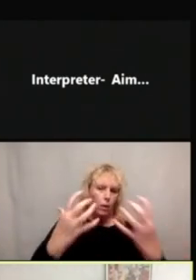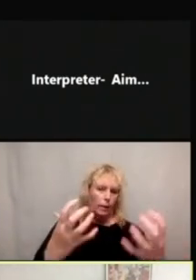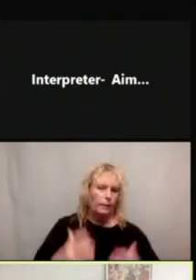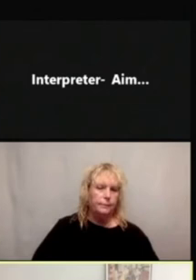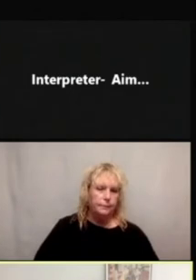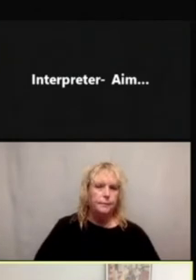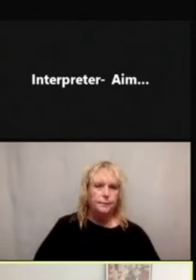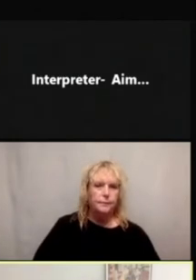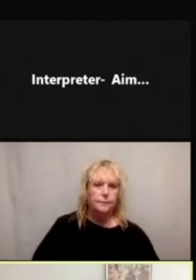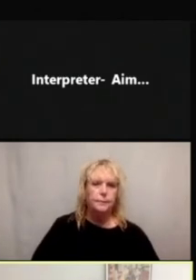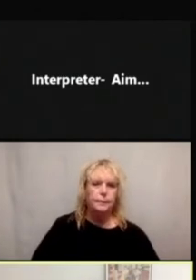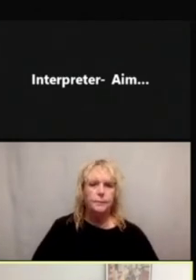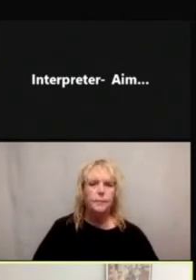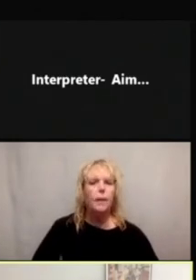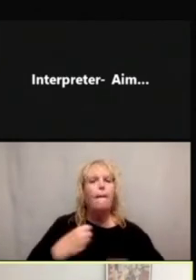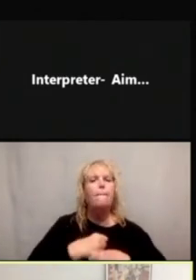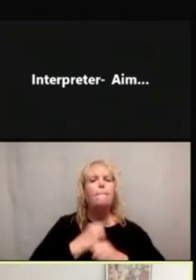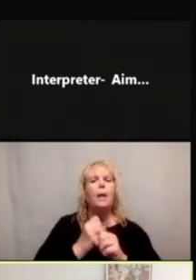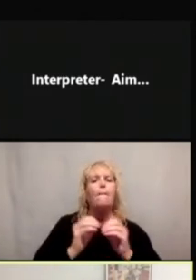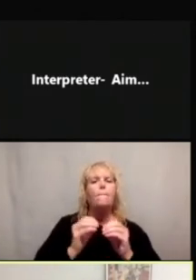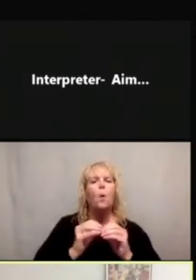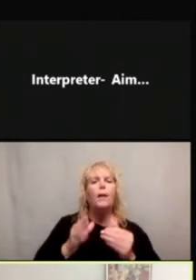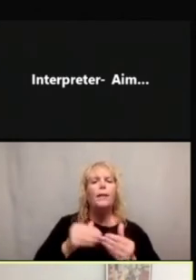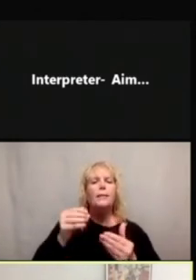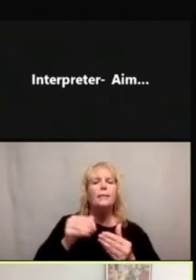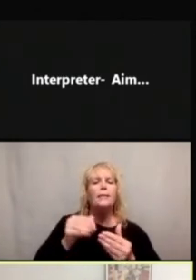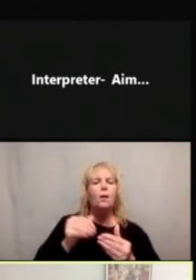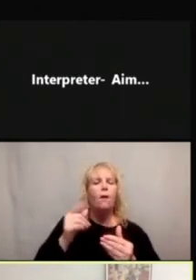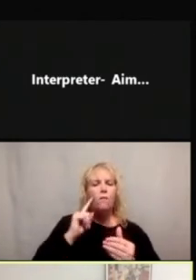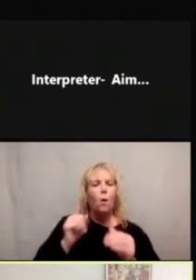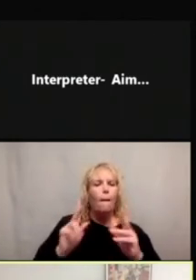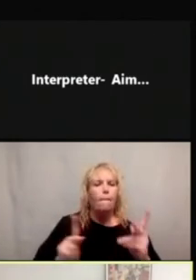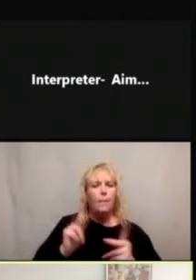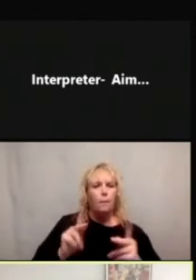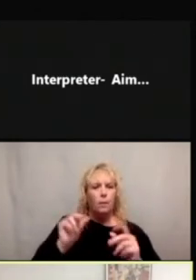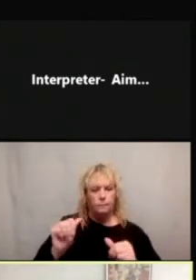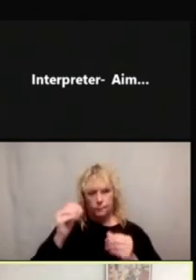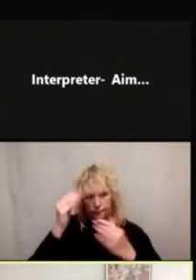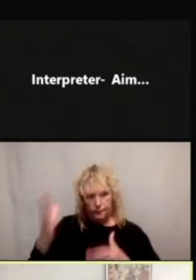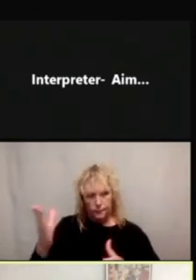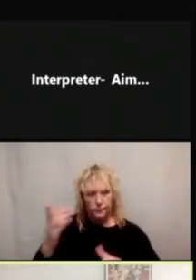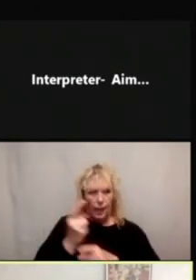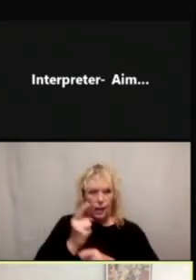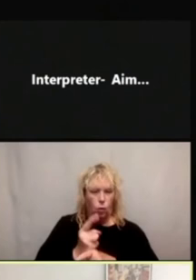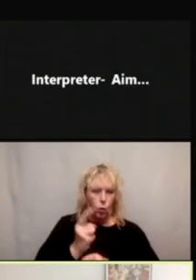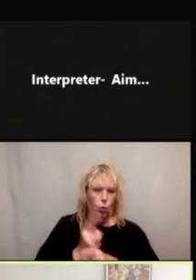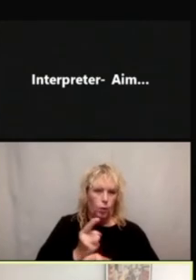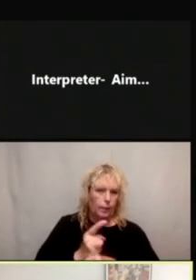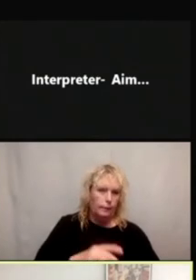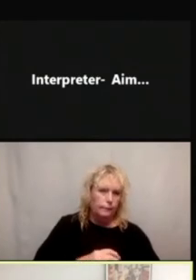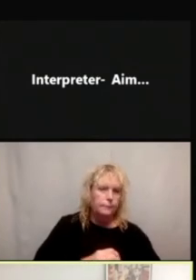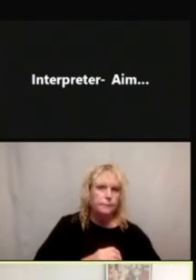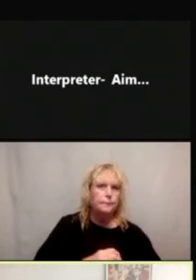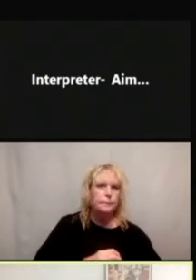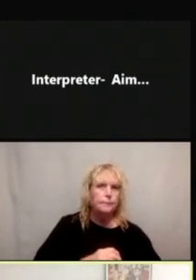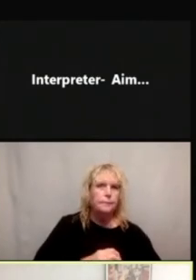And made it easier for all users to report their symptoms accurately. And here are just a few examples of our